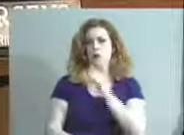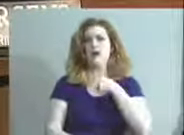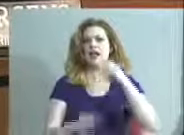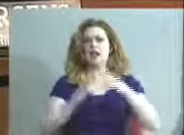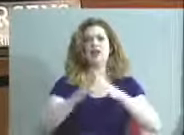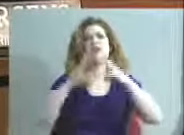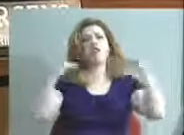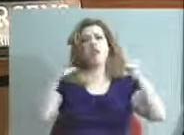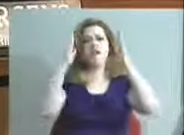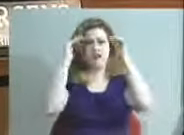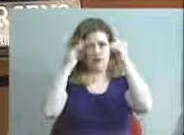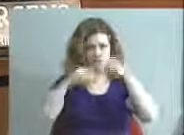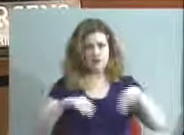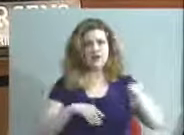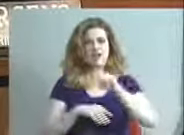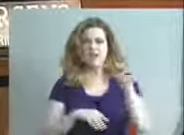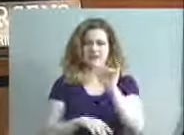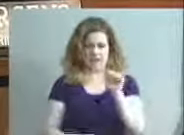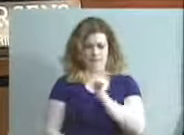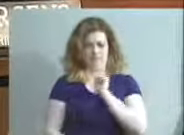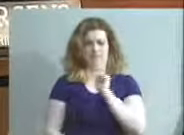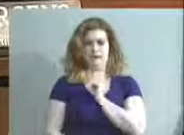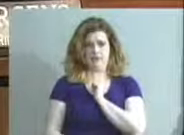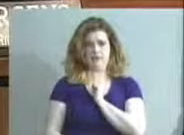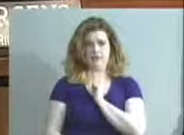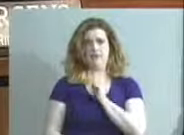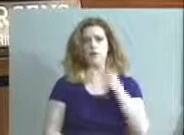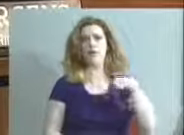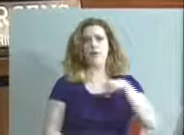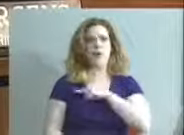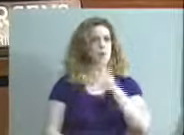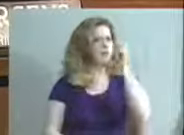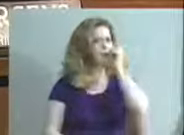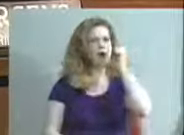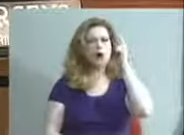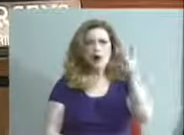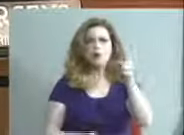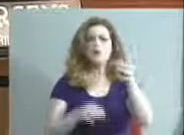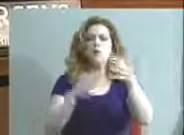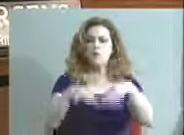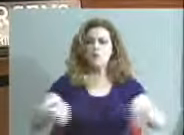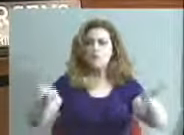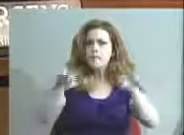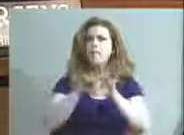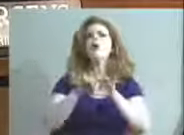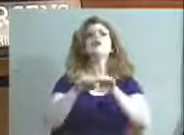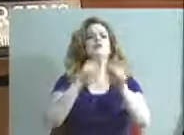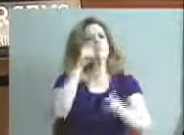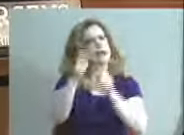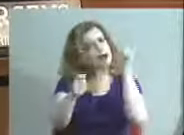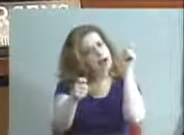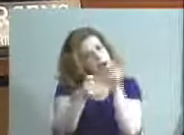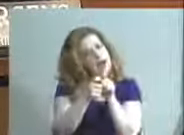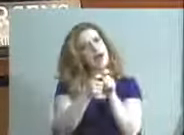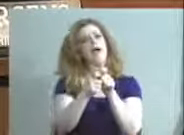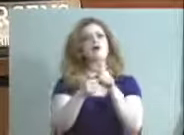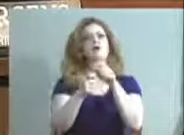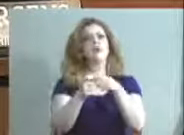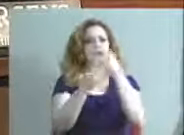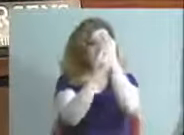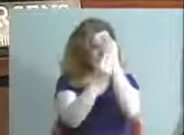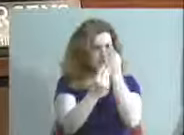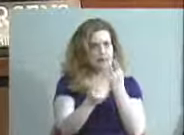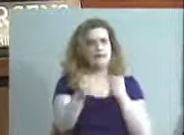high expectations, as I do, and we understand the importance of being accurate and data